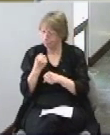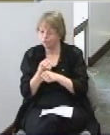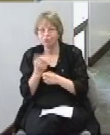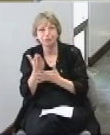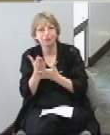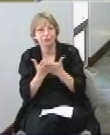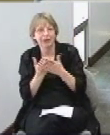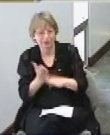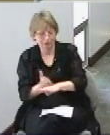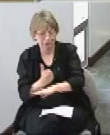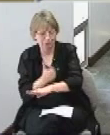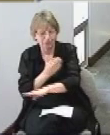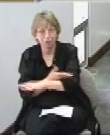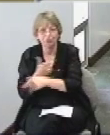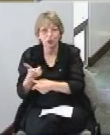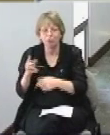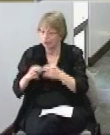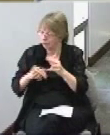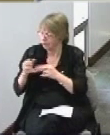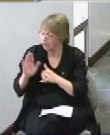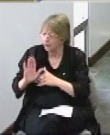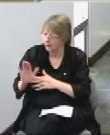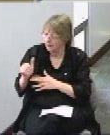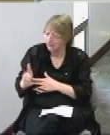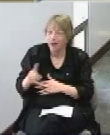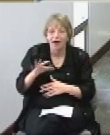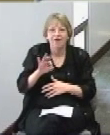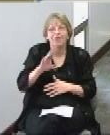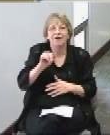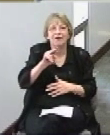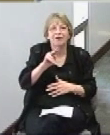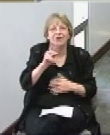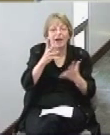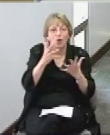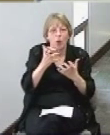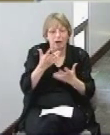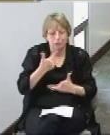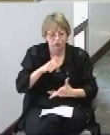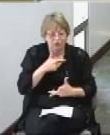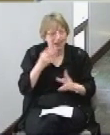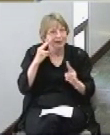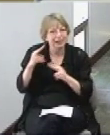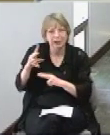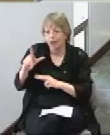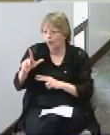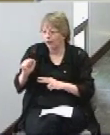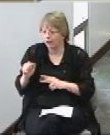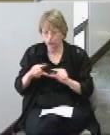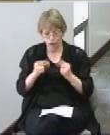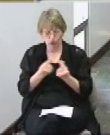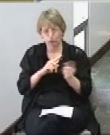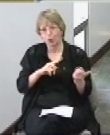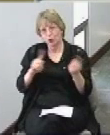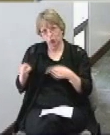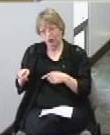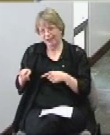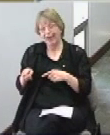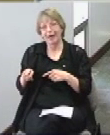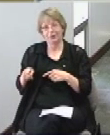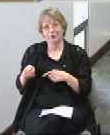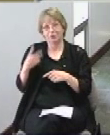Frank wanted us to see what had been done in Louisiana so a group of us went down to look at that